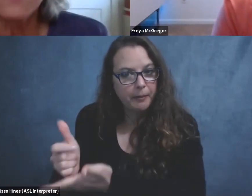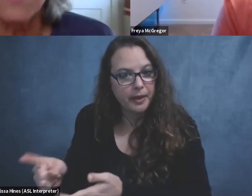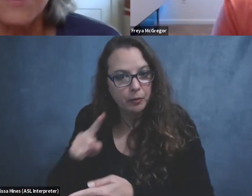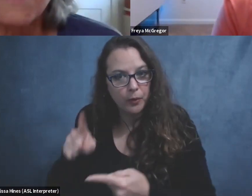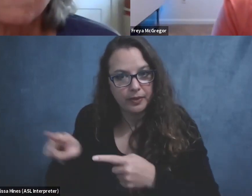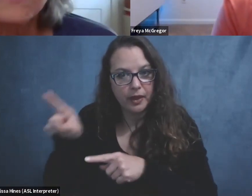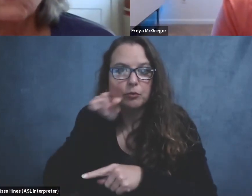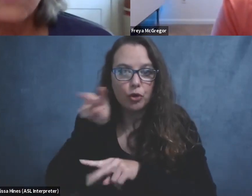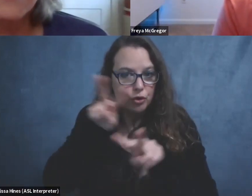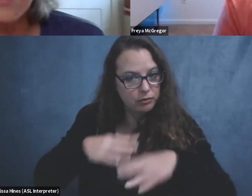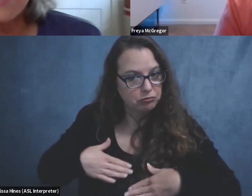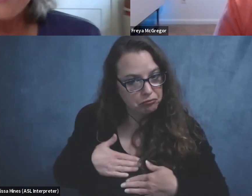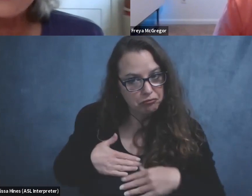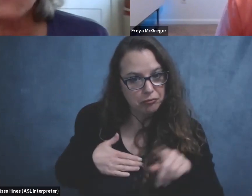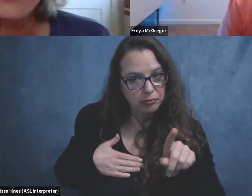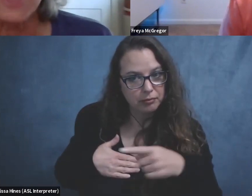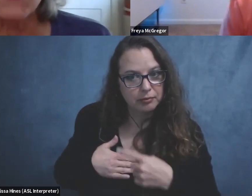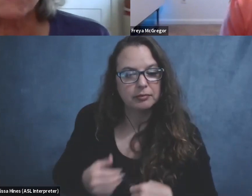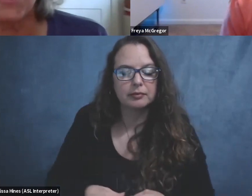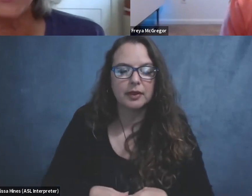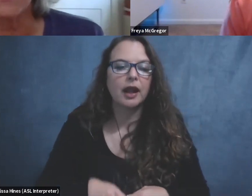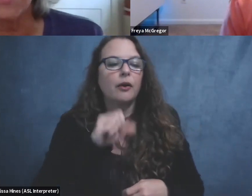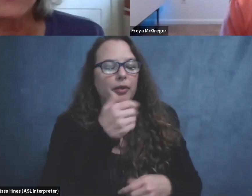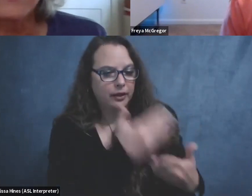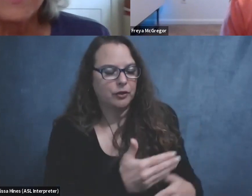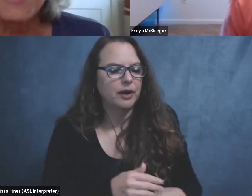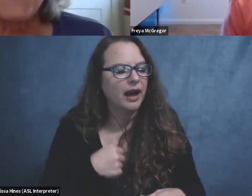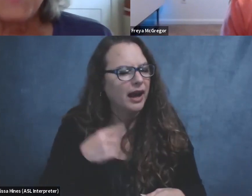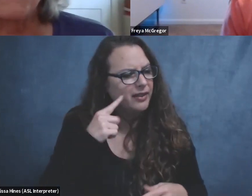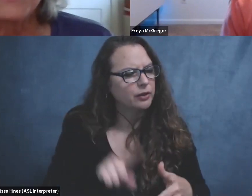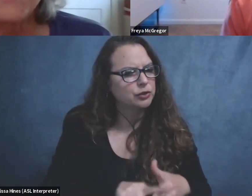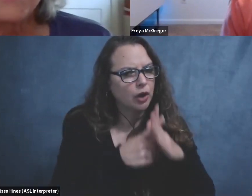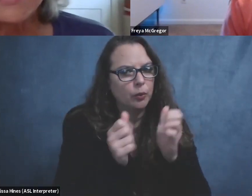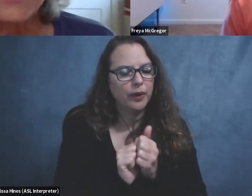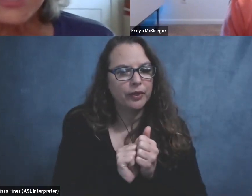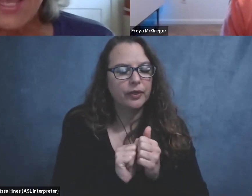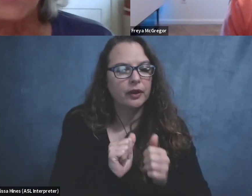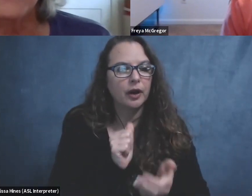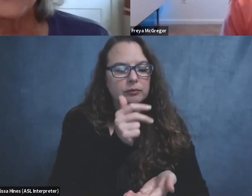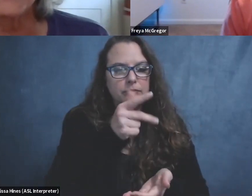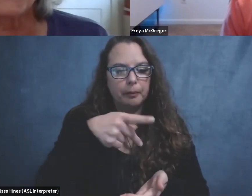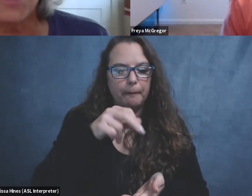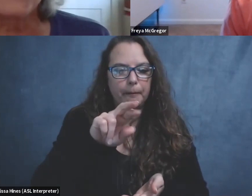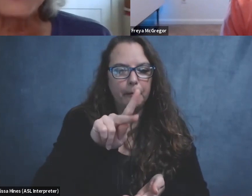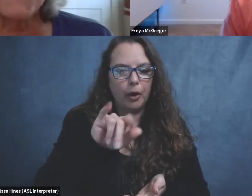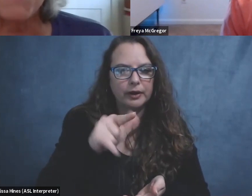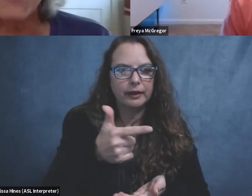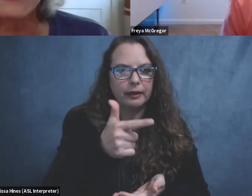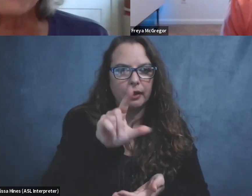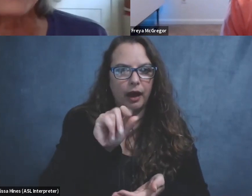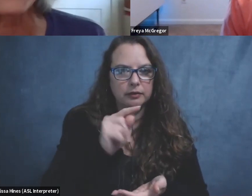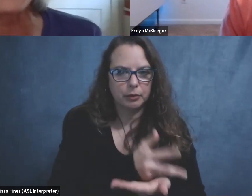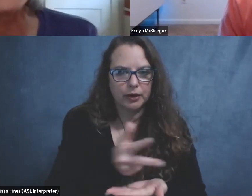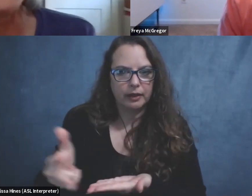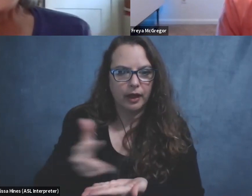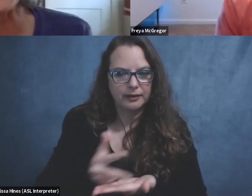you. Um, well, I, I guess I would start with the parking lot. Um, I'm, I'm seeing in the chat, uh, some comments about